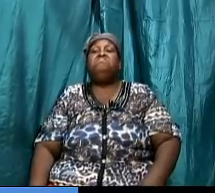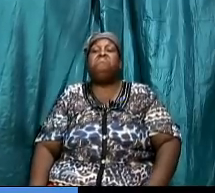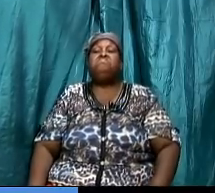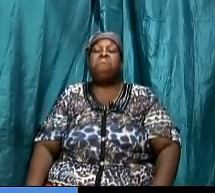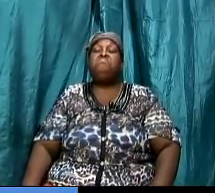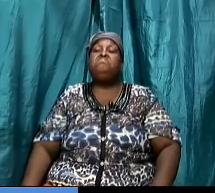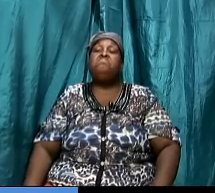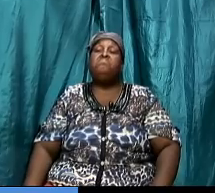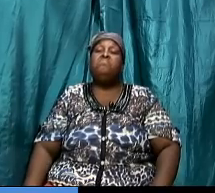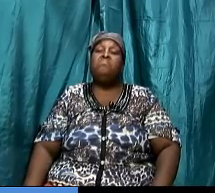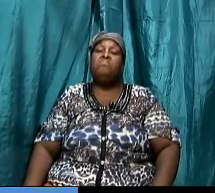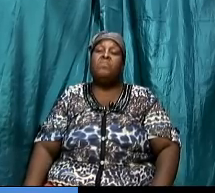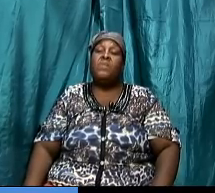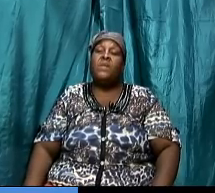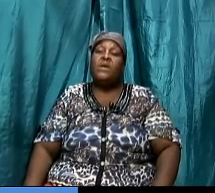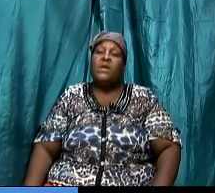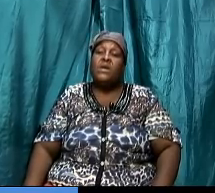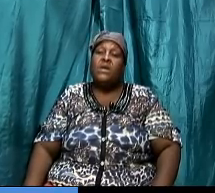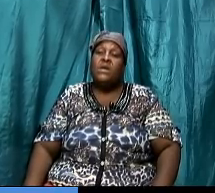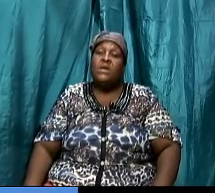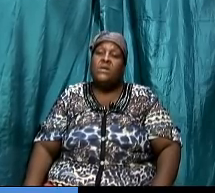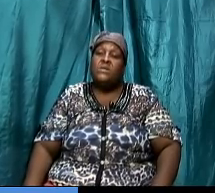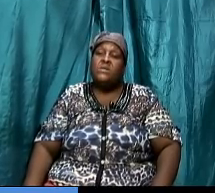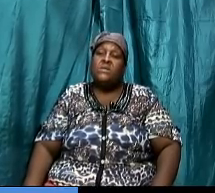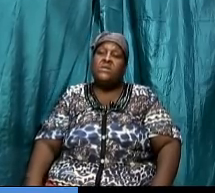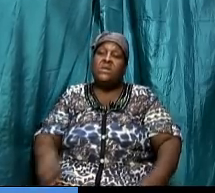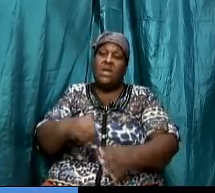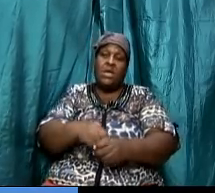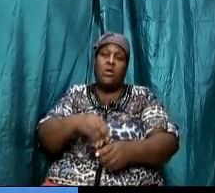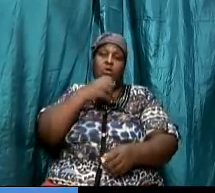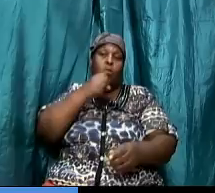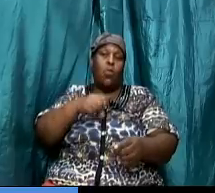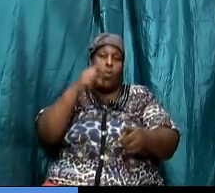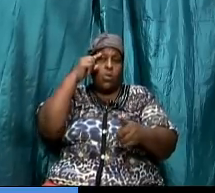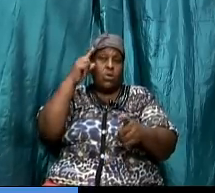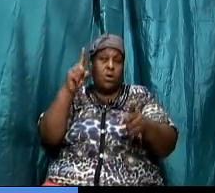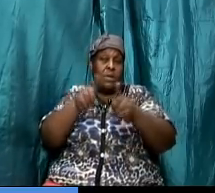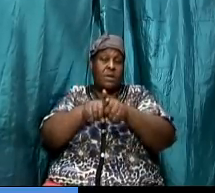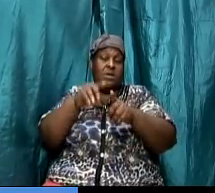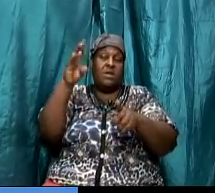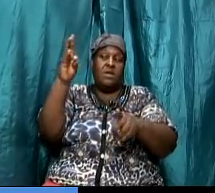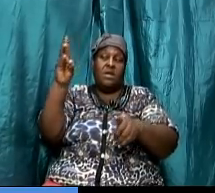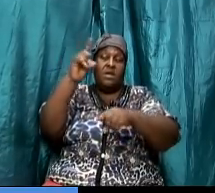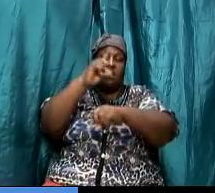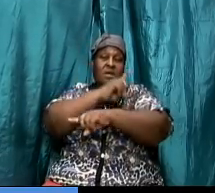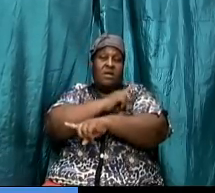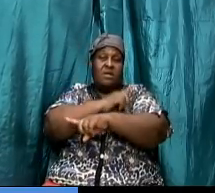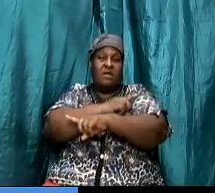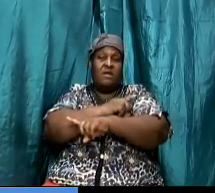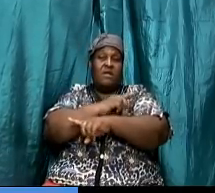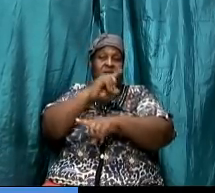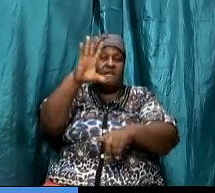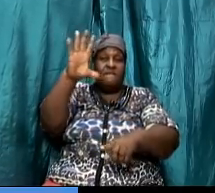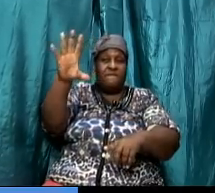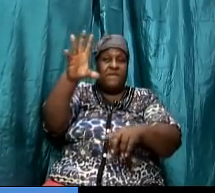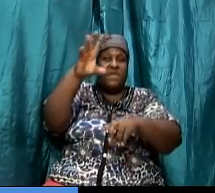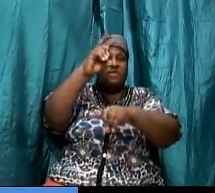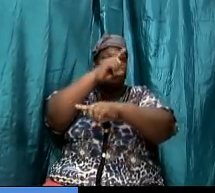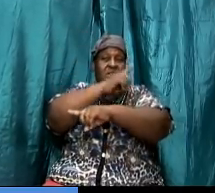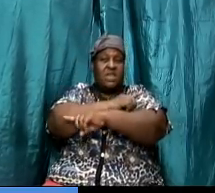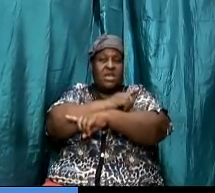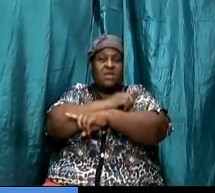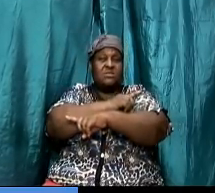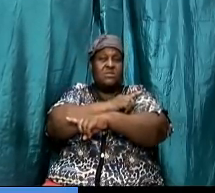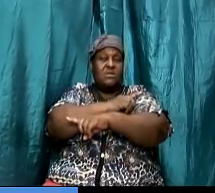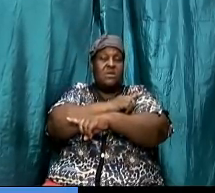this what the sabbath is in the old covenant of the sabbath it was given 50 days after the passover